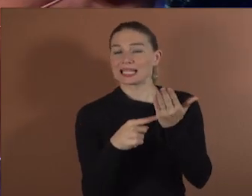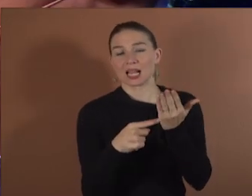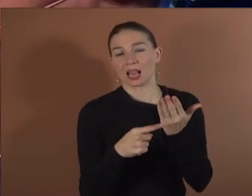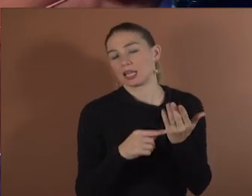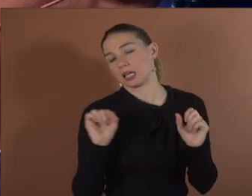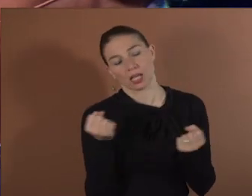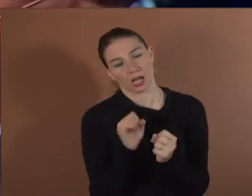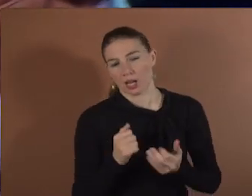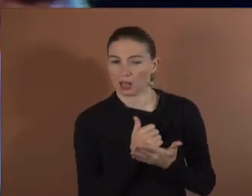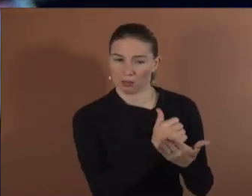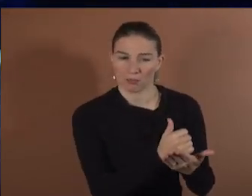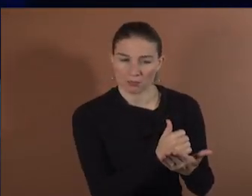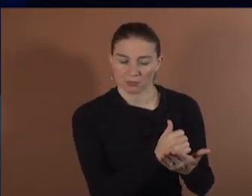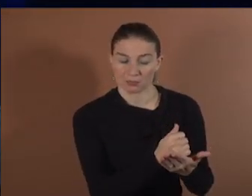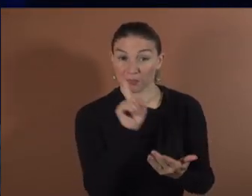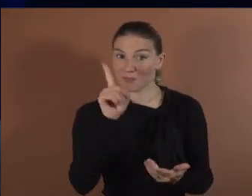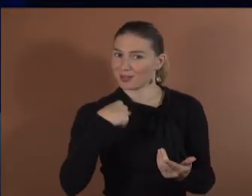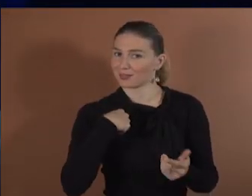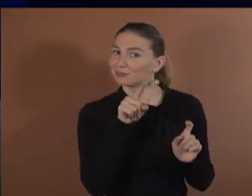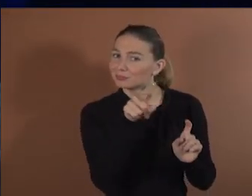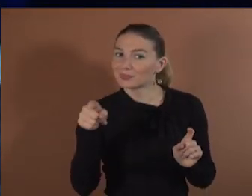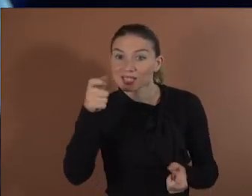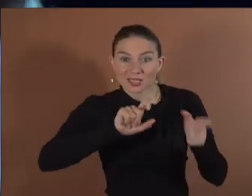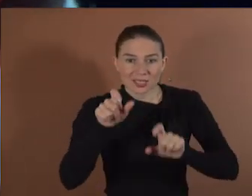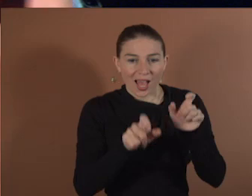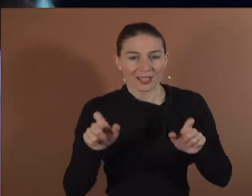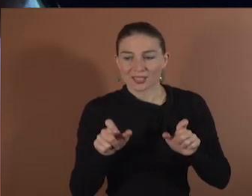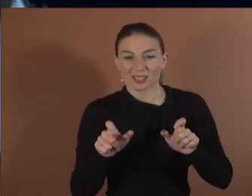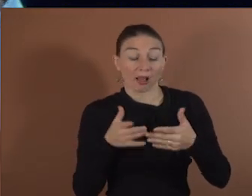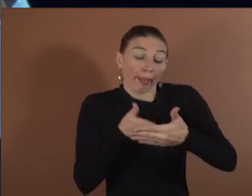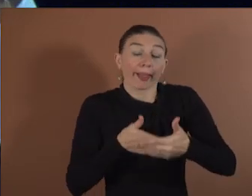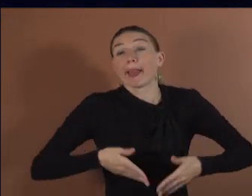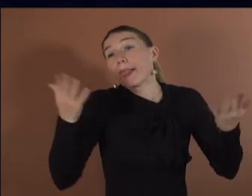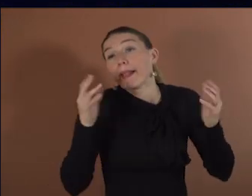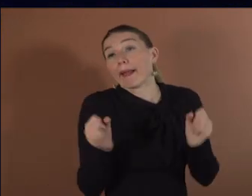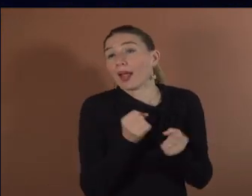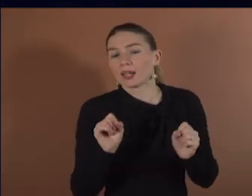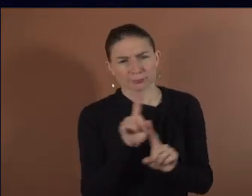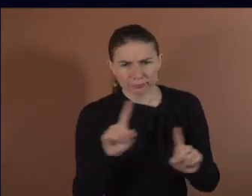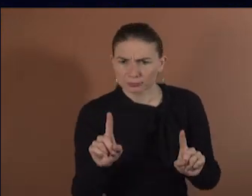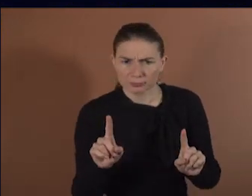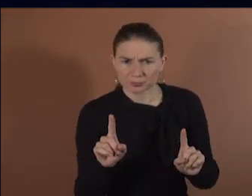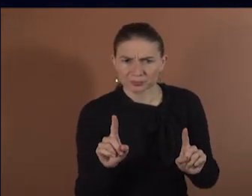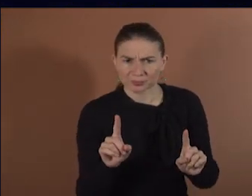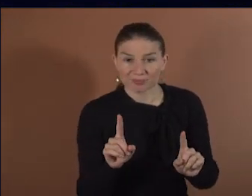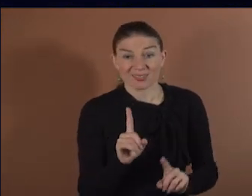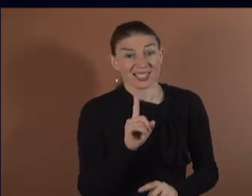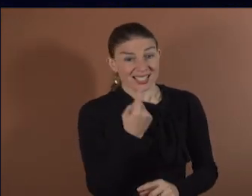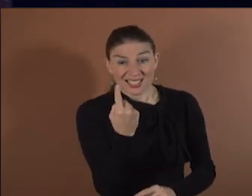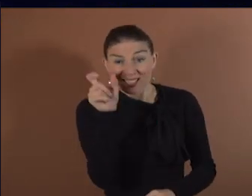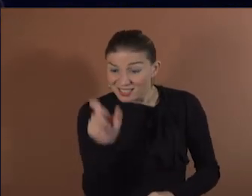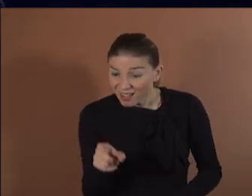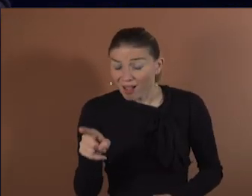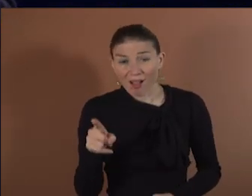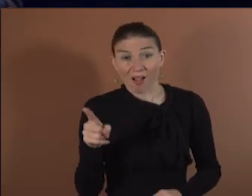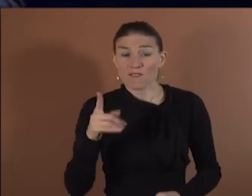here. So what we did is, because she understands what you are saying, she's fully conscious. She's just imprisoned in the body. So she